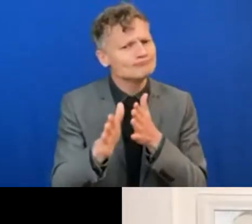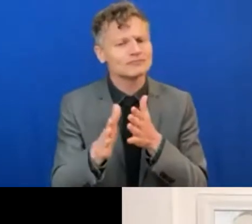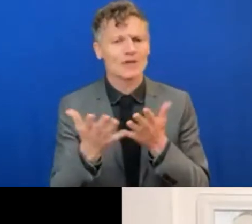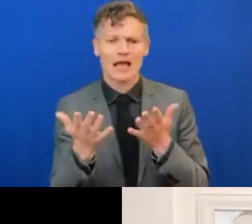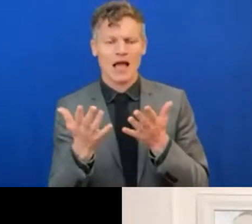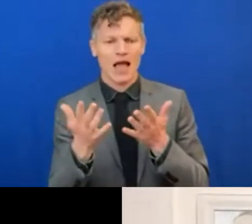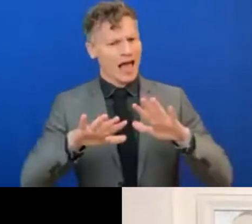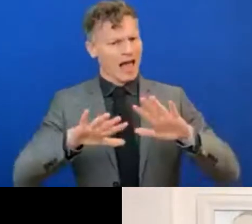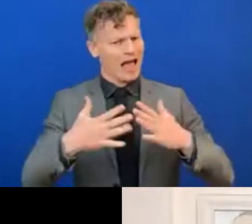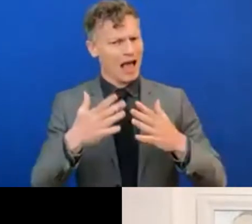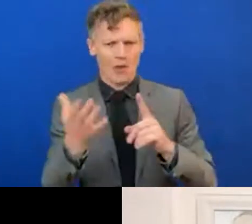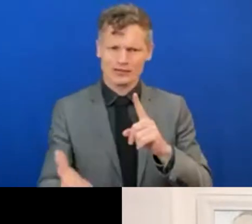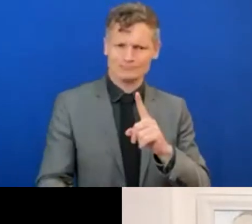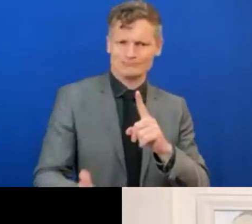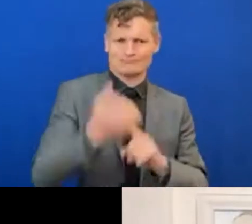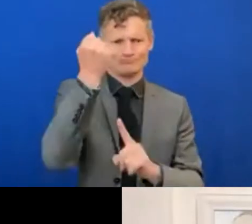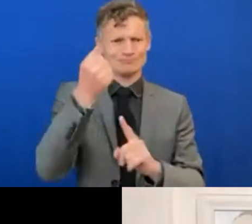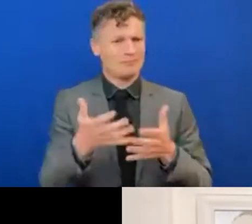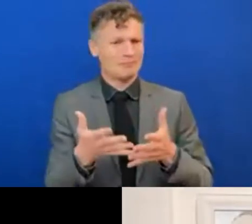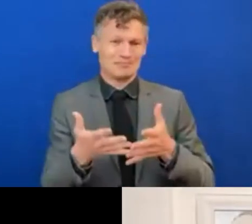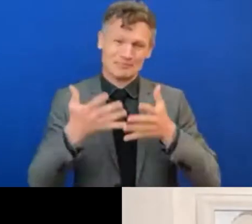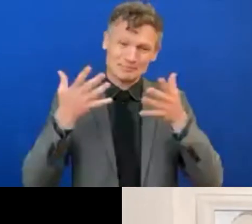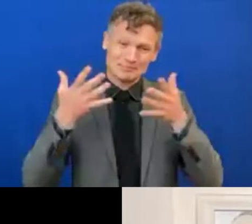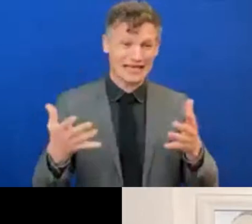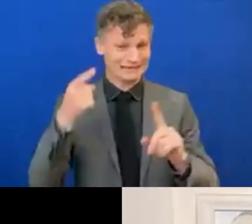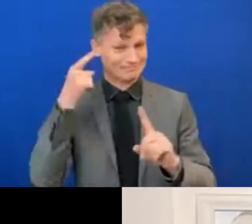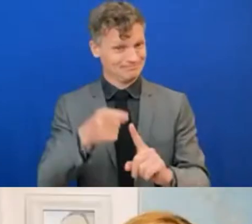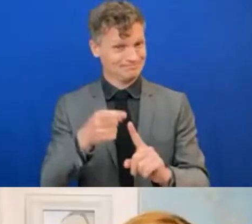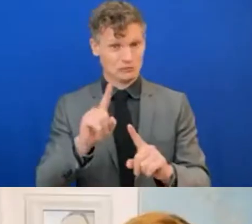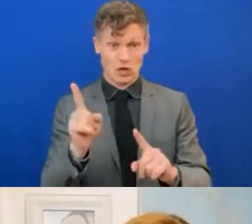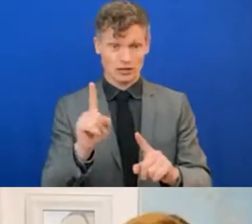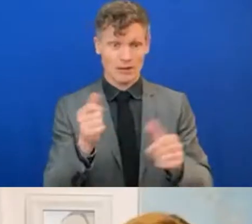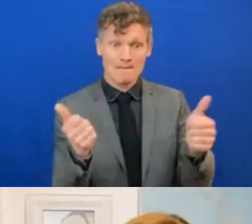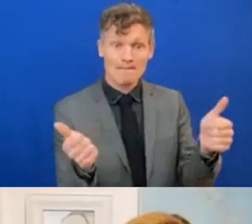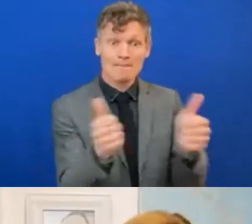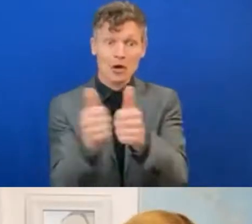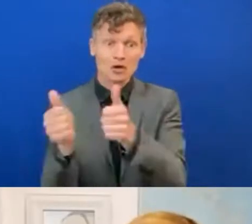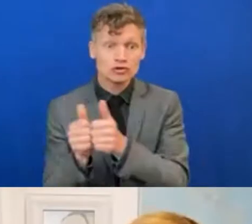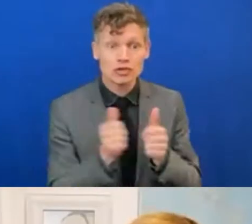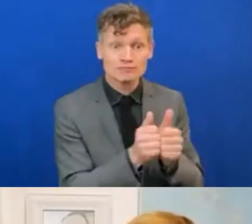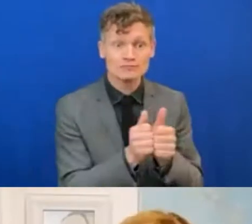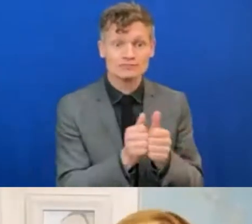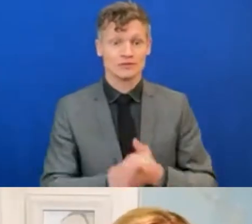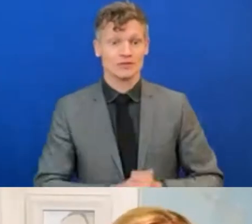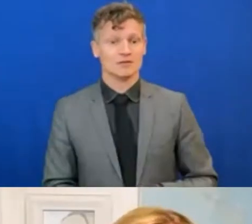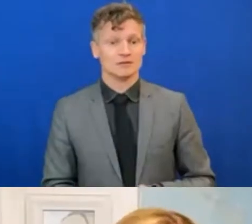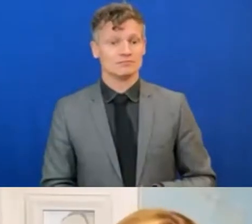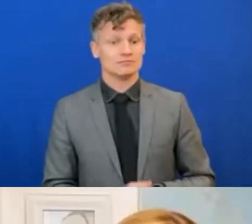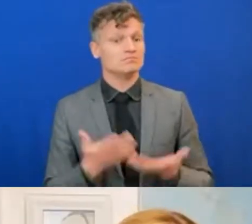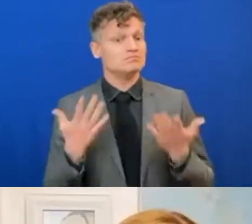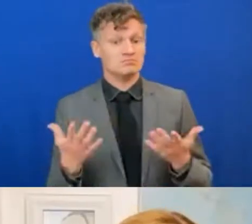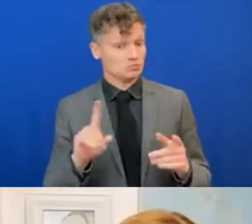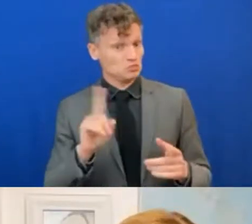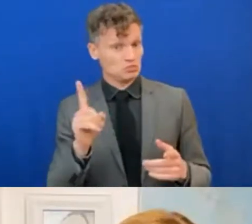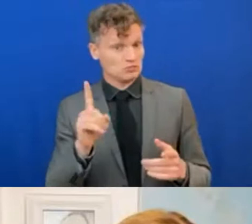today, and that is partnerships. So, Doreen, what's, what are some examples of partnerships for digital inclusion? And